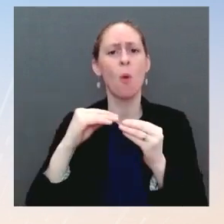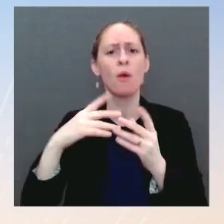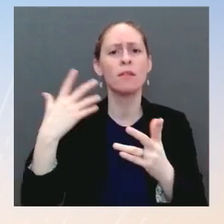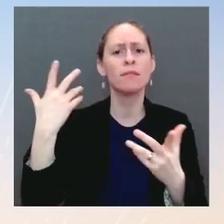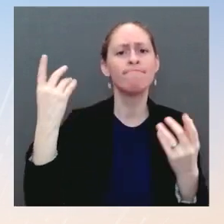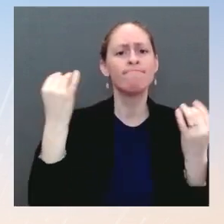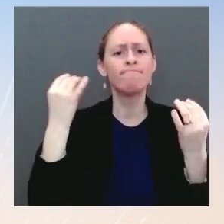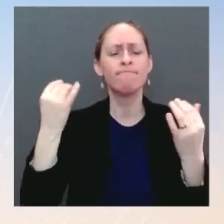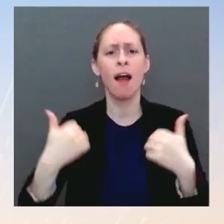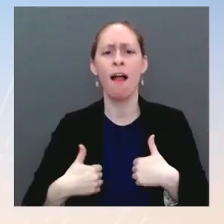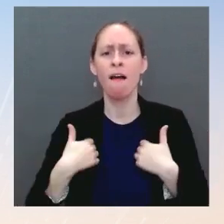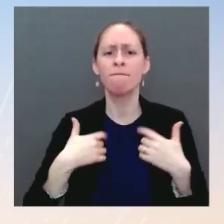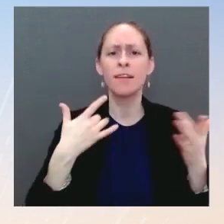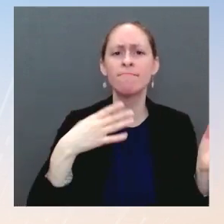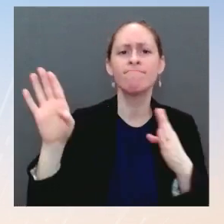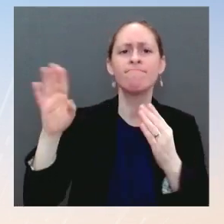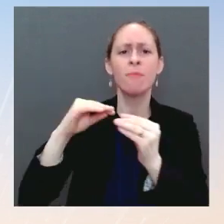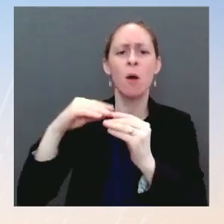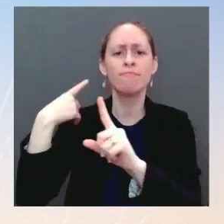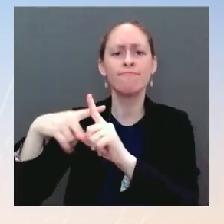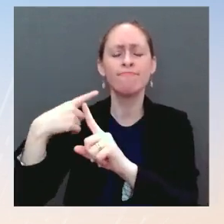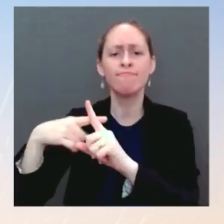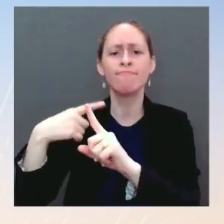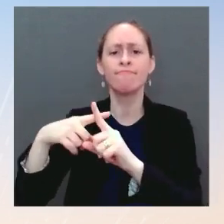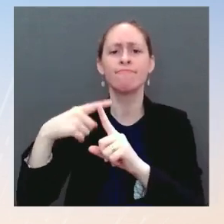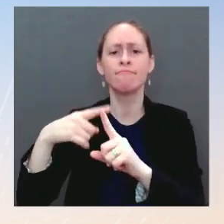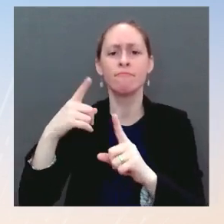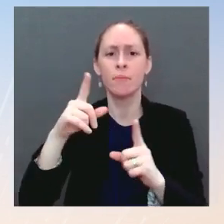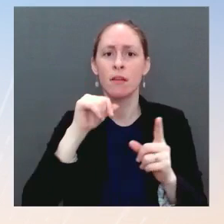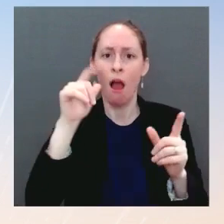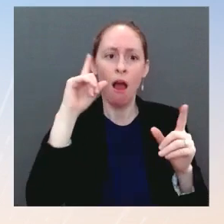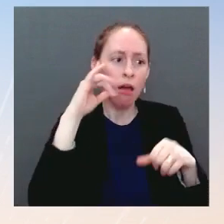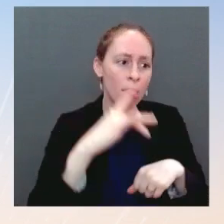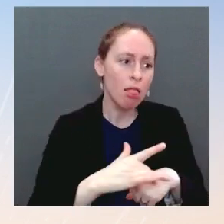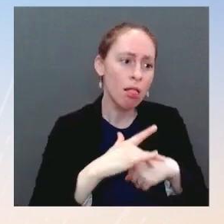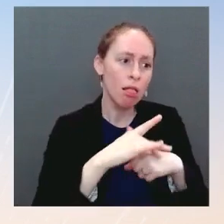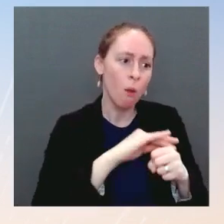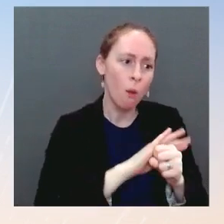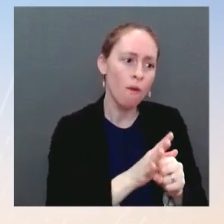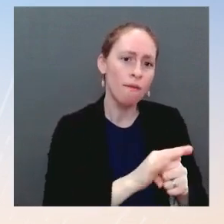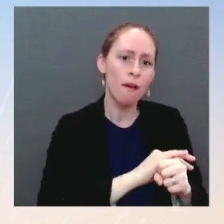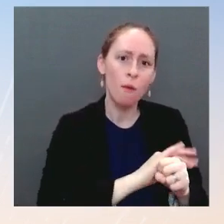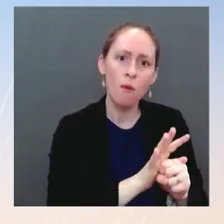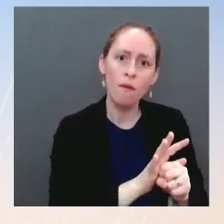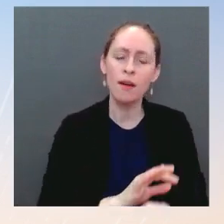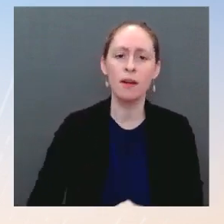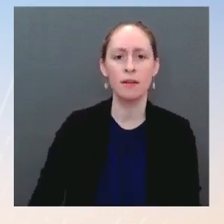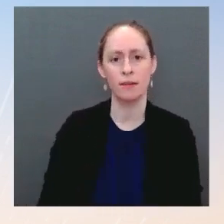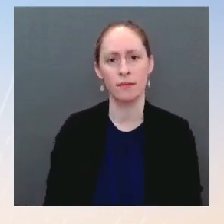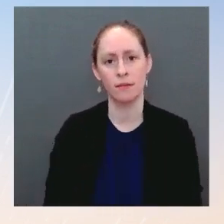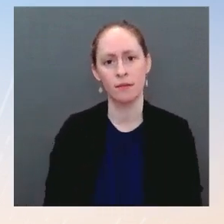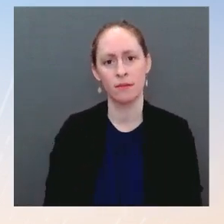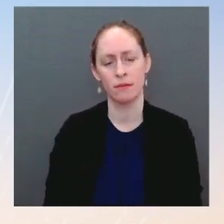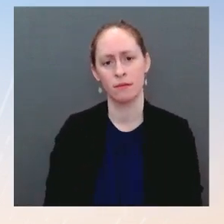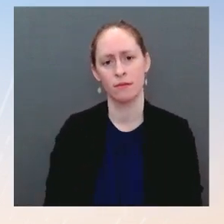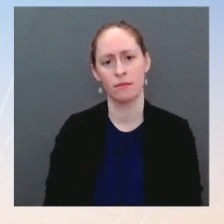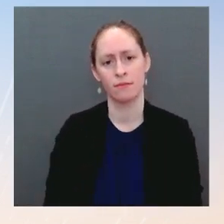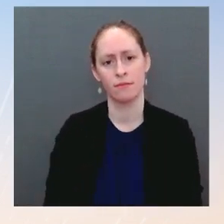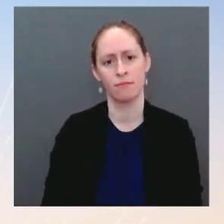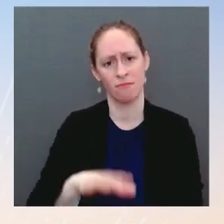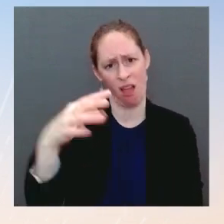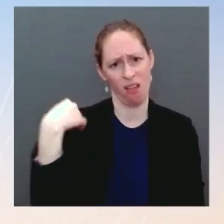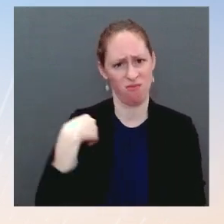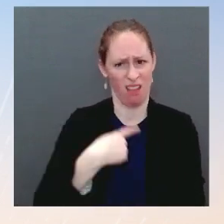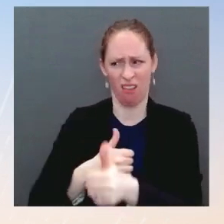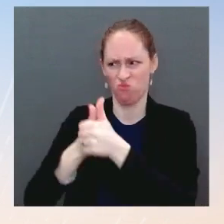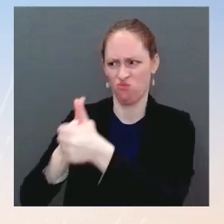how to best protect yourself from hospitalization and death from COVID. And we know that the most effective steps